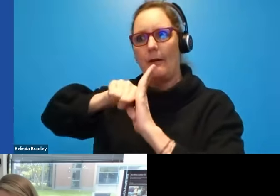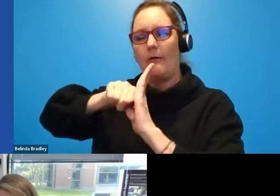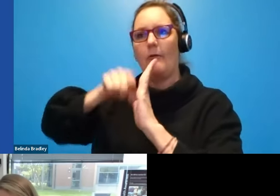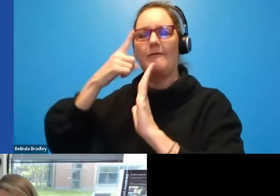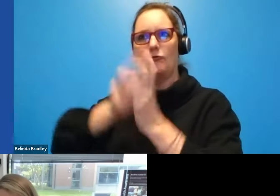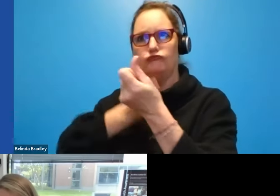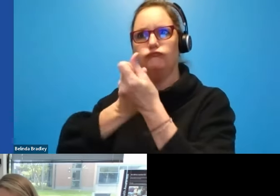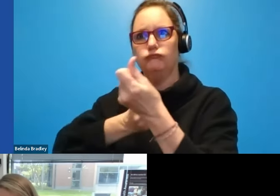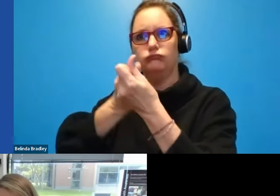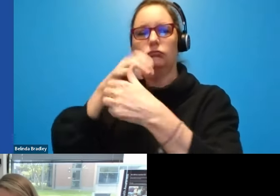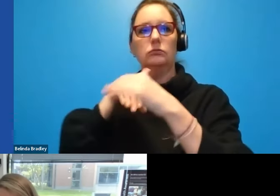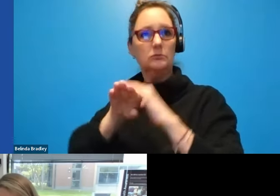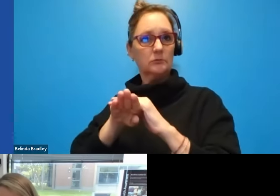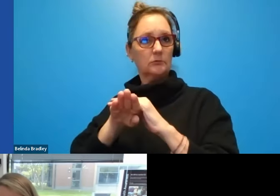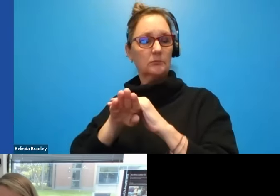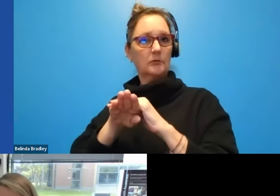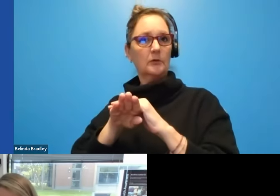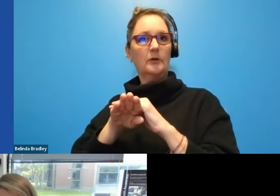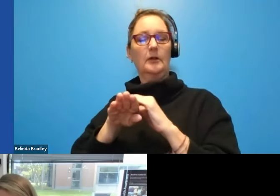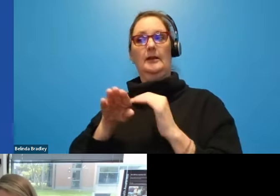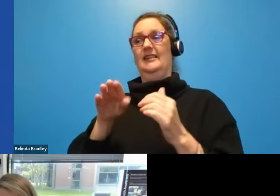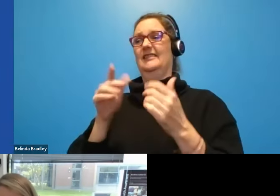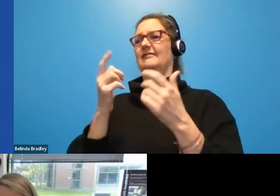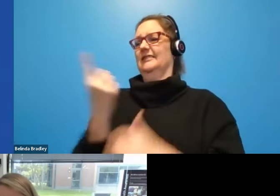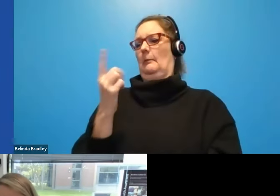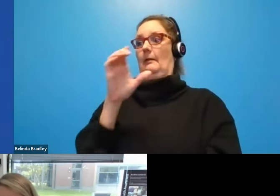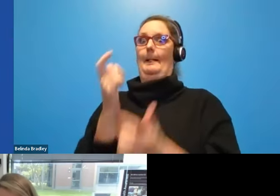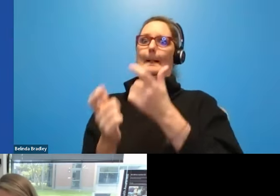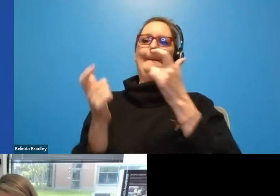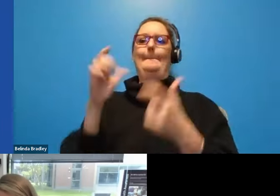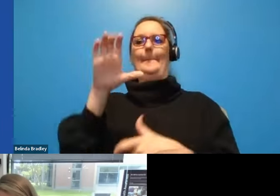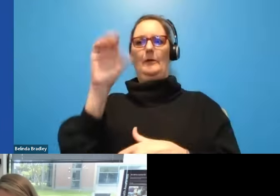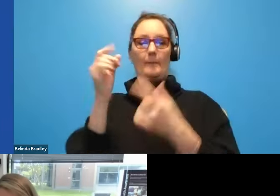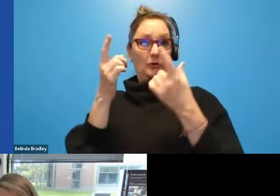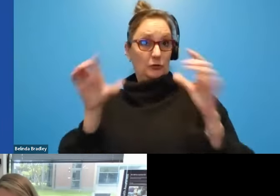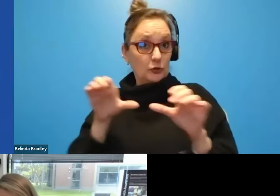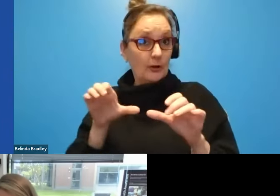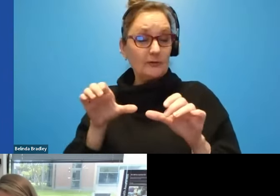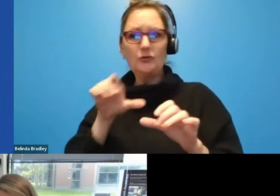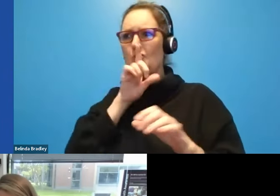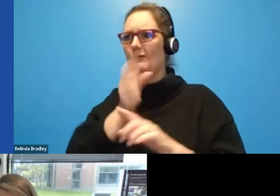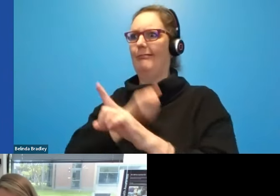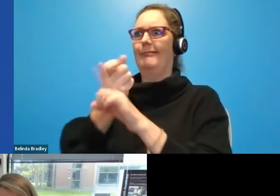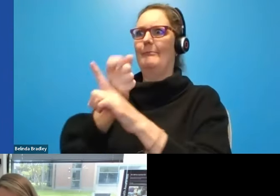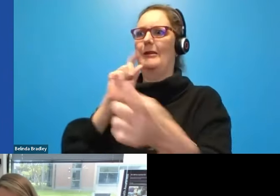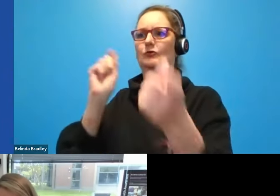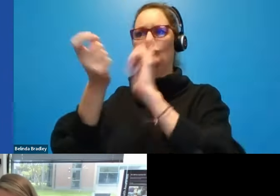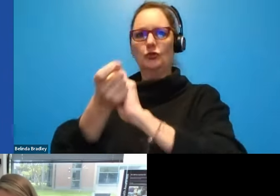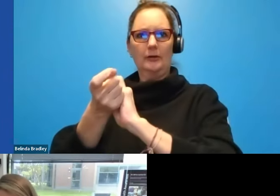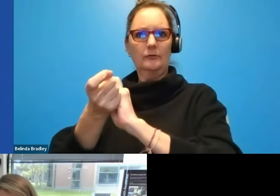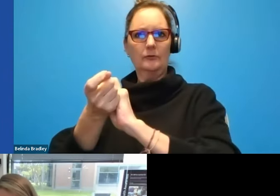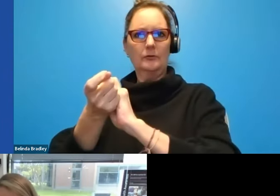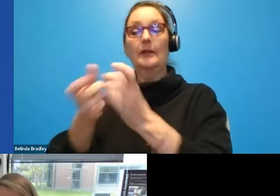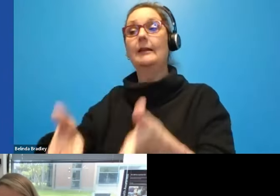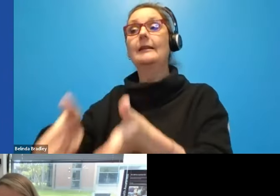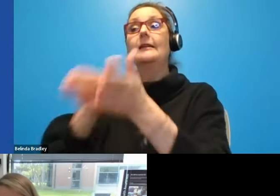things that the large corporations can do that really will make a change that's totally unsung is ask their